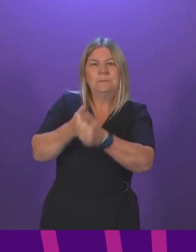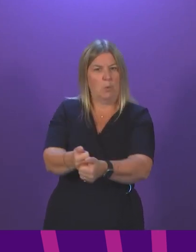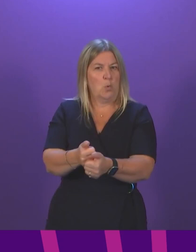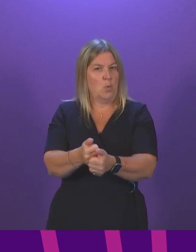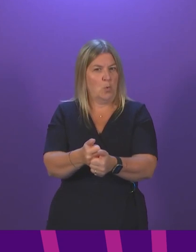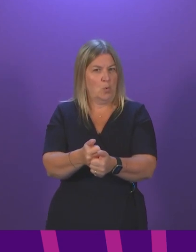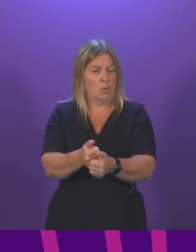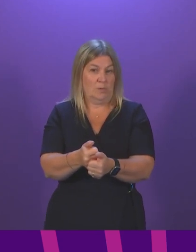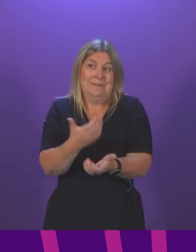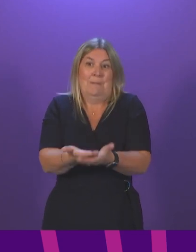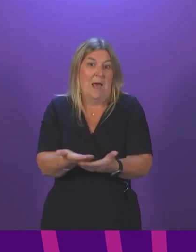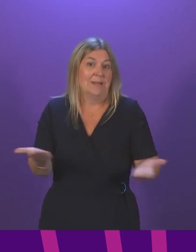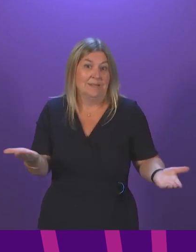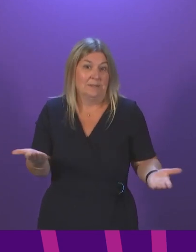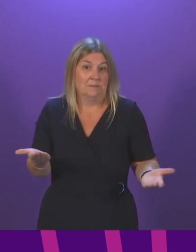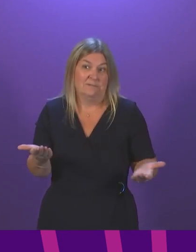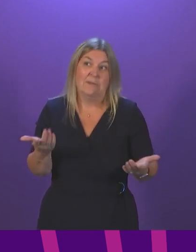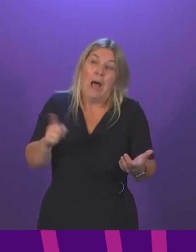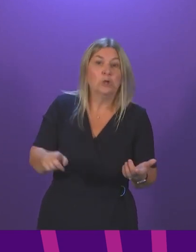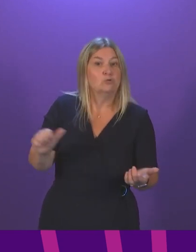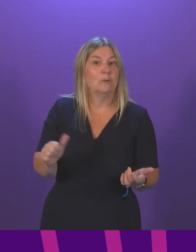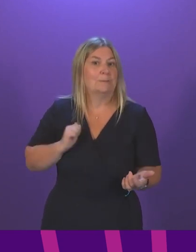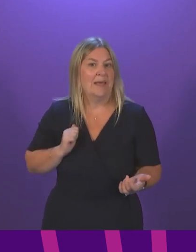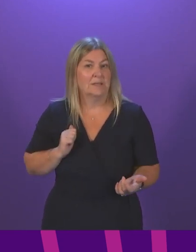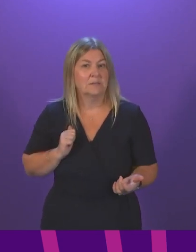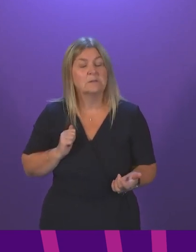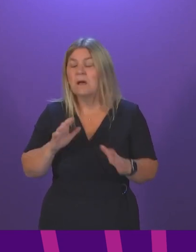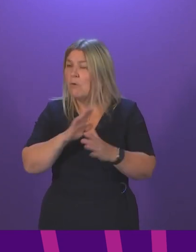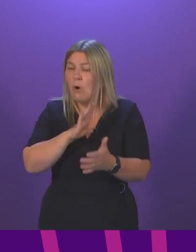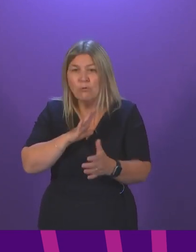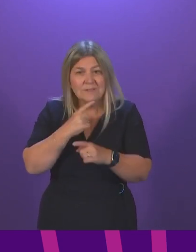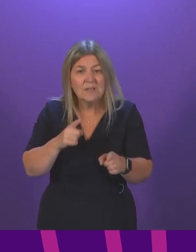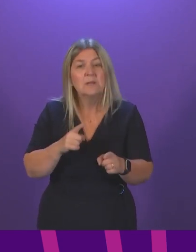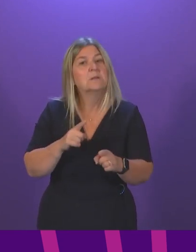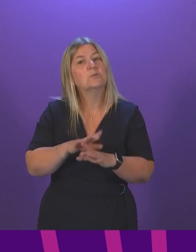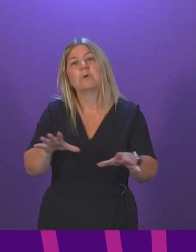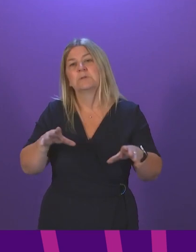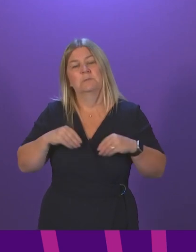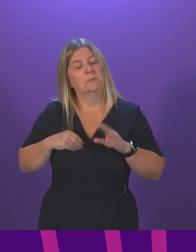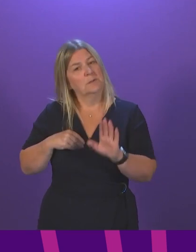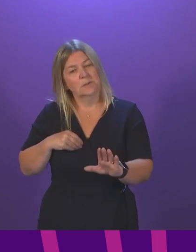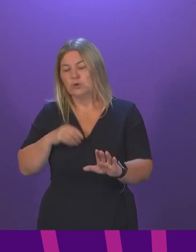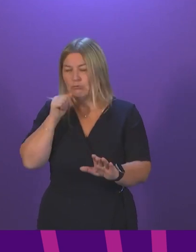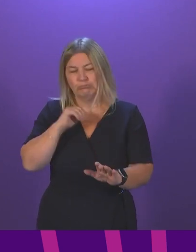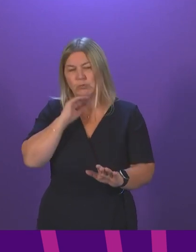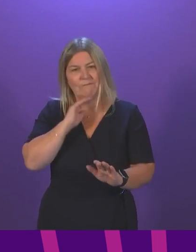to expect. I have said already today that I don't think it is acceptable for anybody to wait the kinds of periods that are being reported